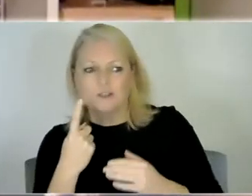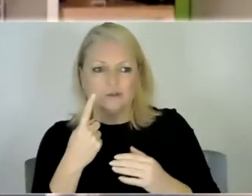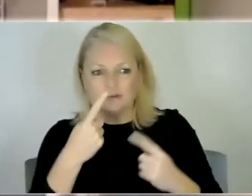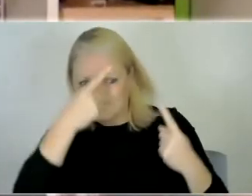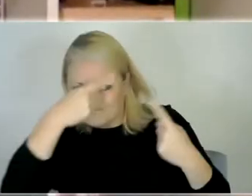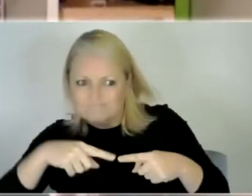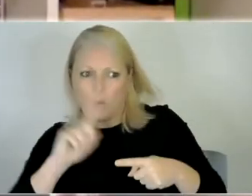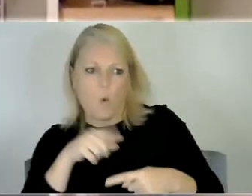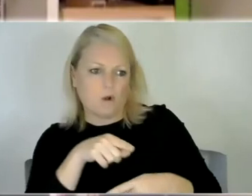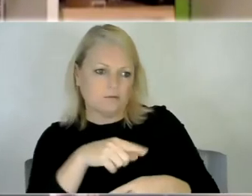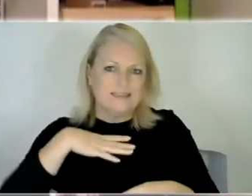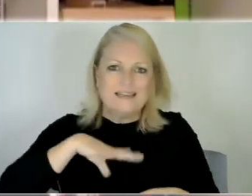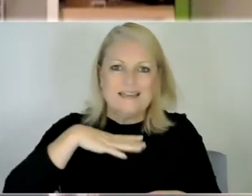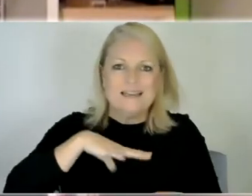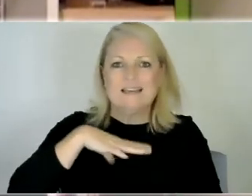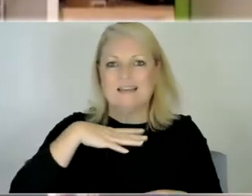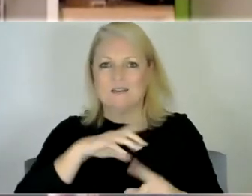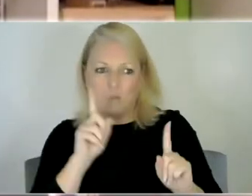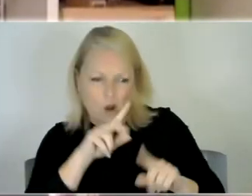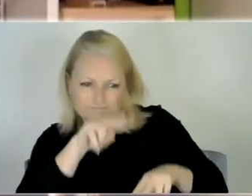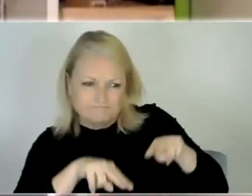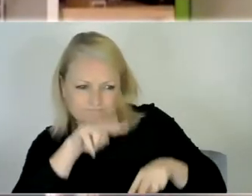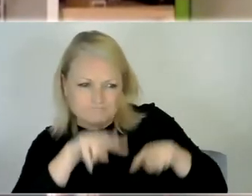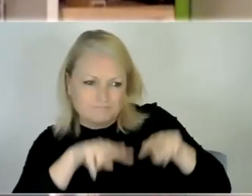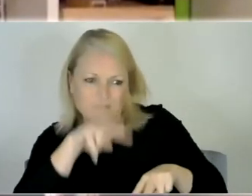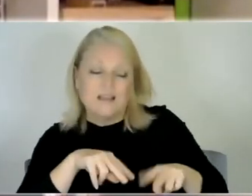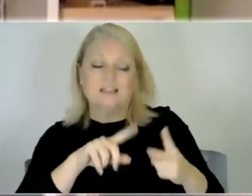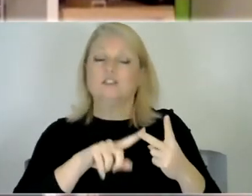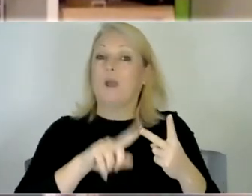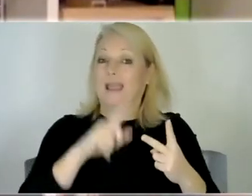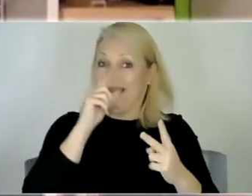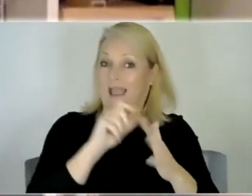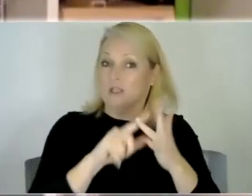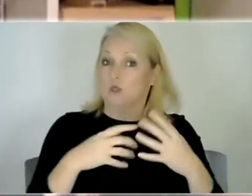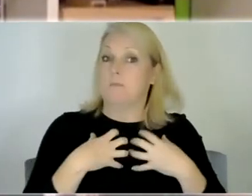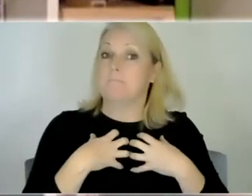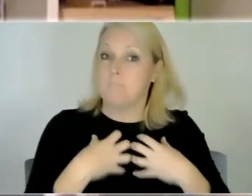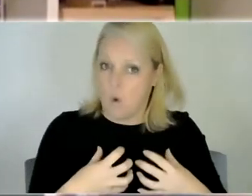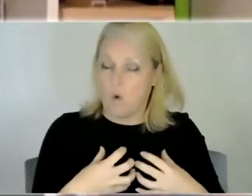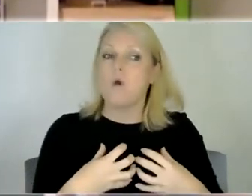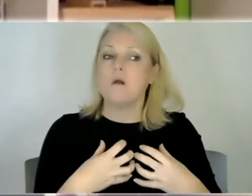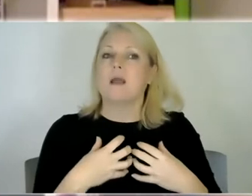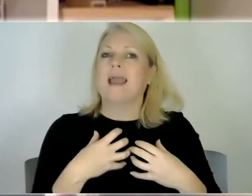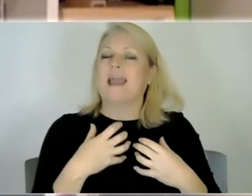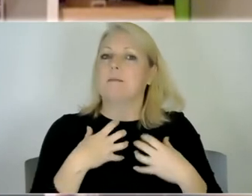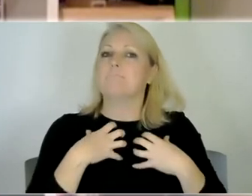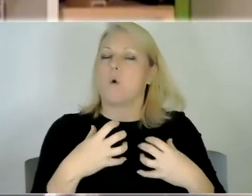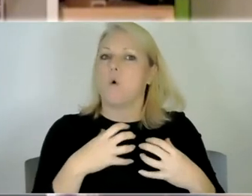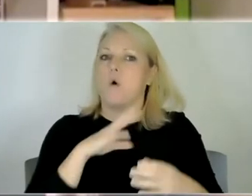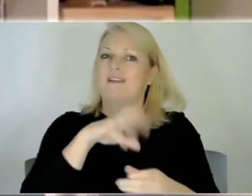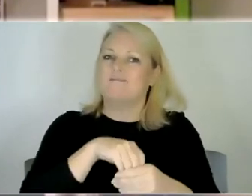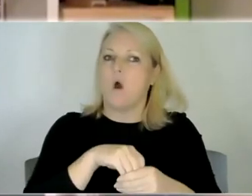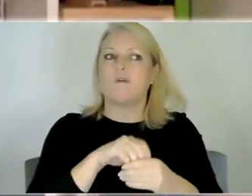although he's able to do a lot more than jude and experience a lot more of the outside world um he's